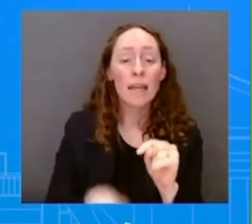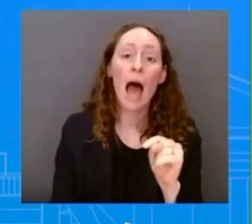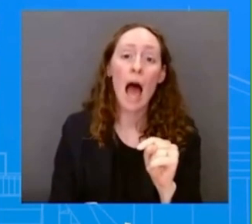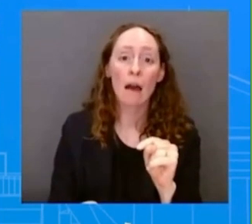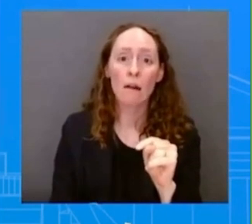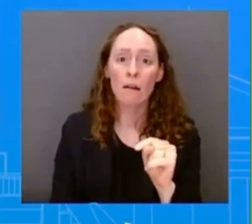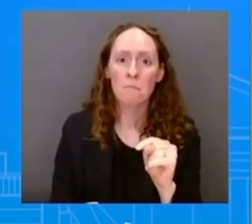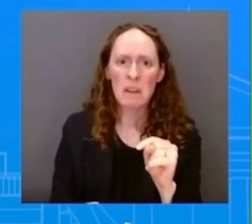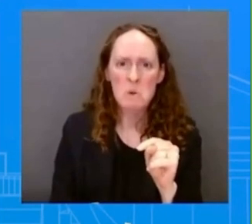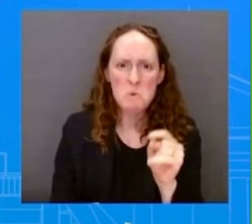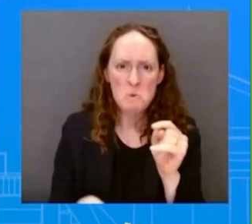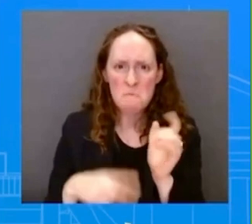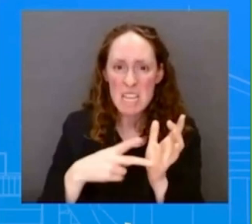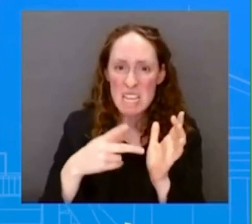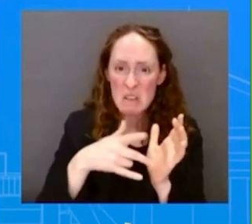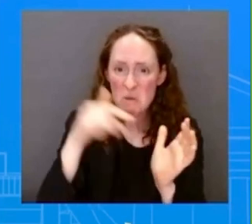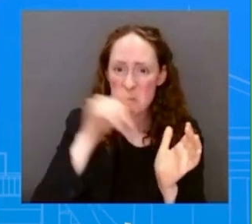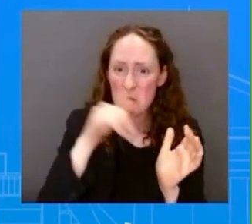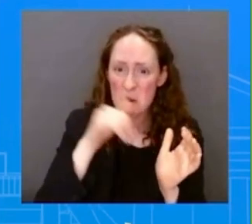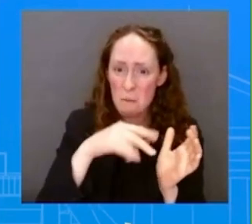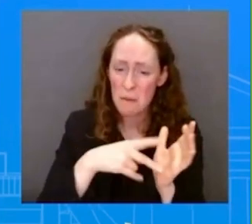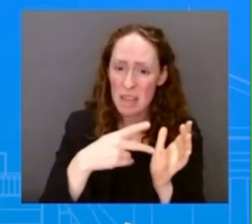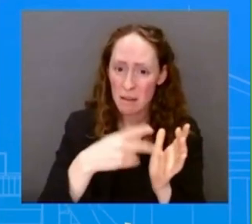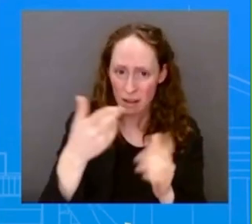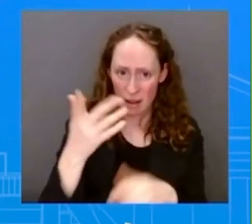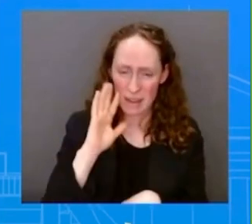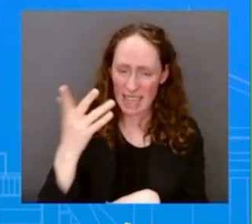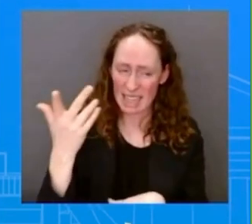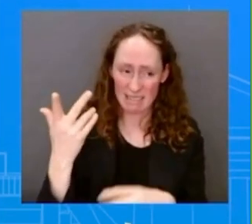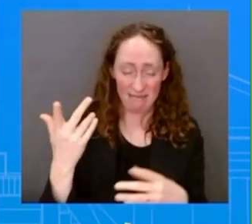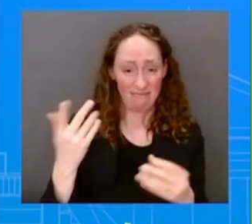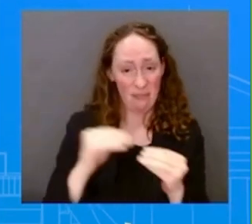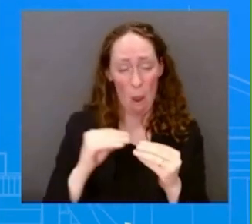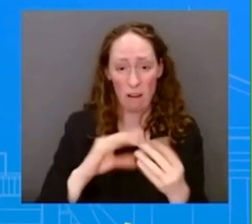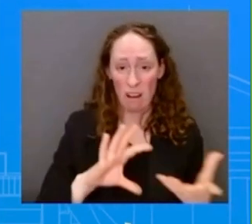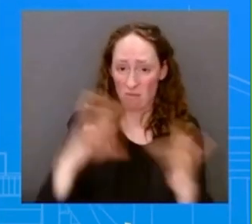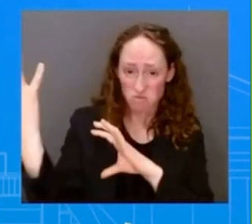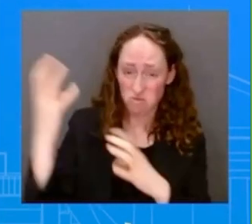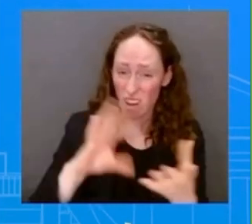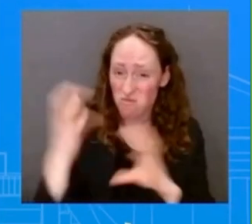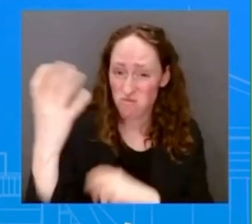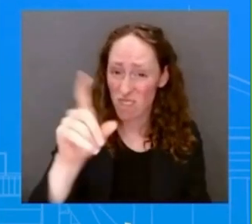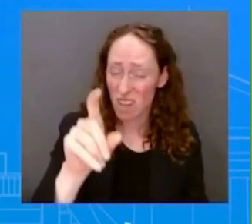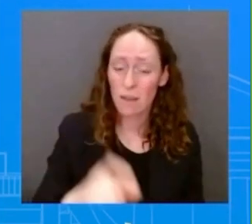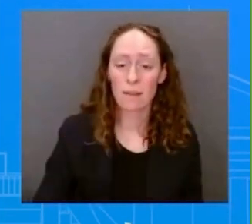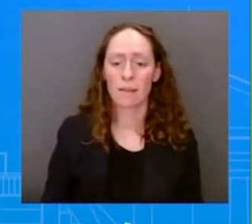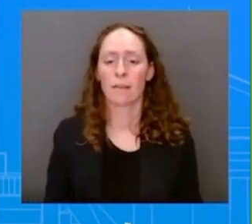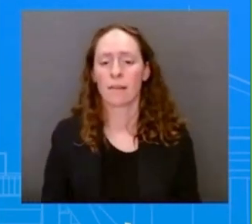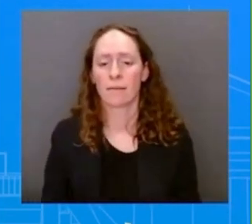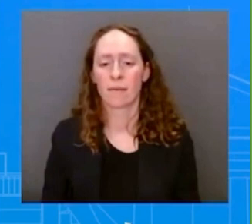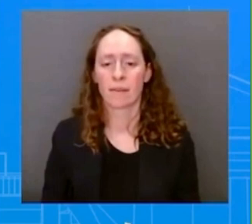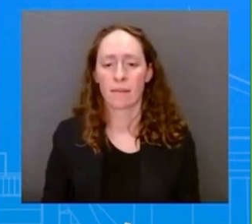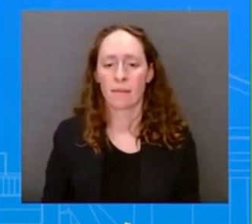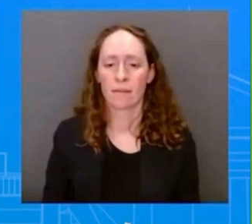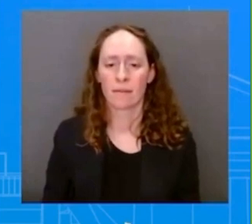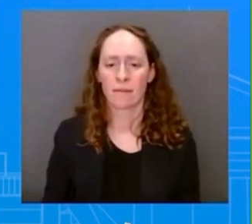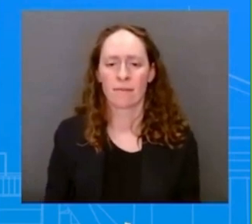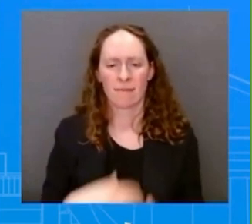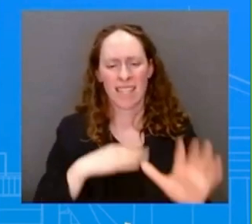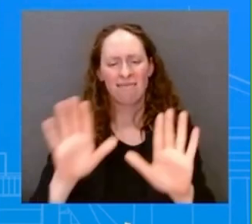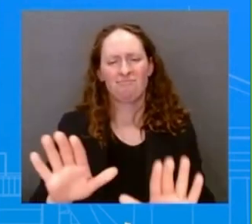is about trying to take care of some folks that badly burned and, and, uh, and really hurt, and we know we can help them. That's what this is about, Jackie.